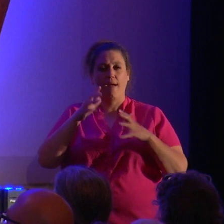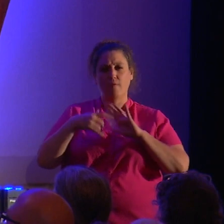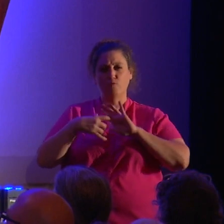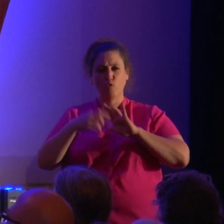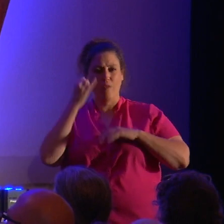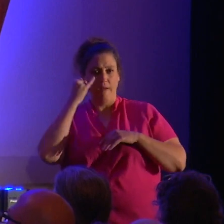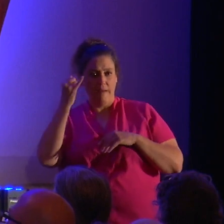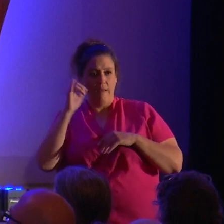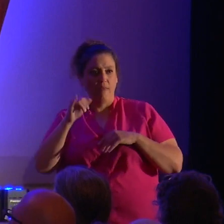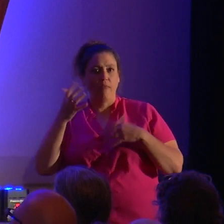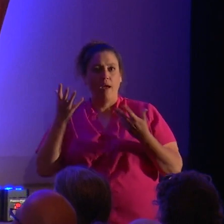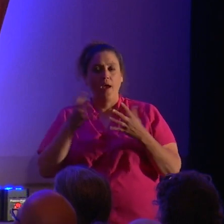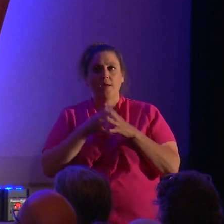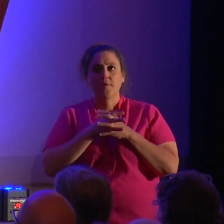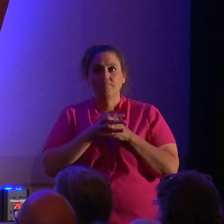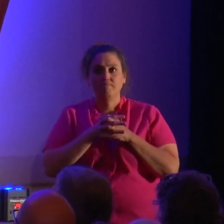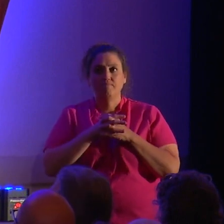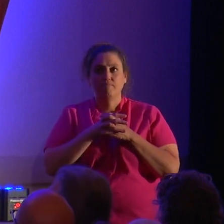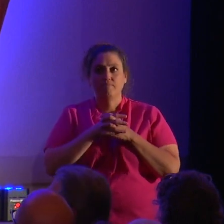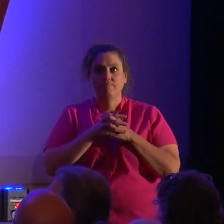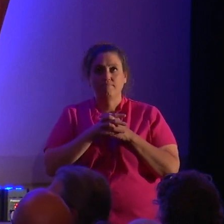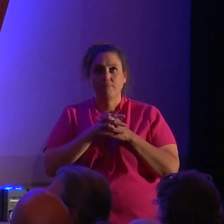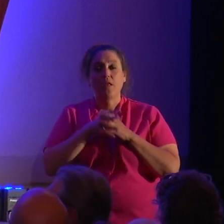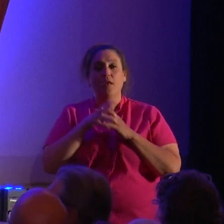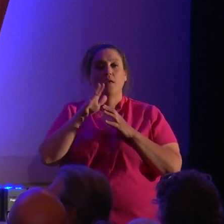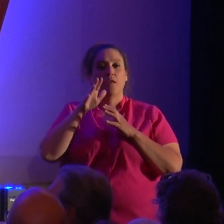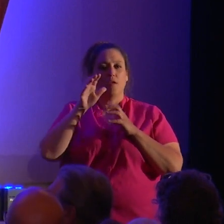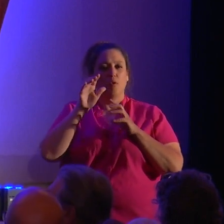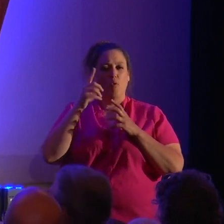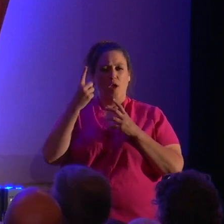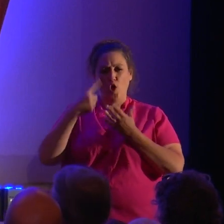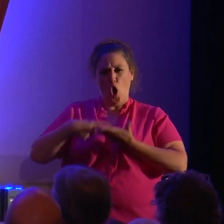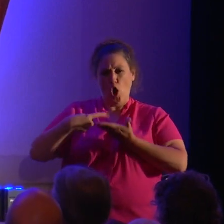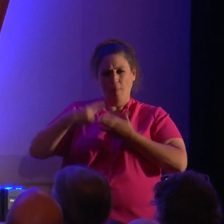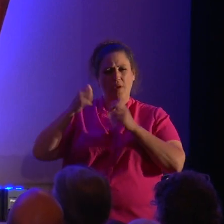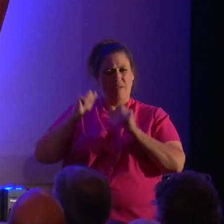such a question could be answered by an argument.